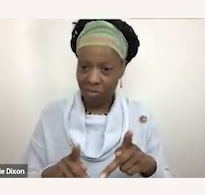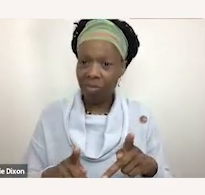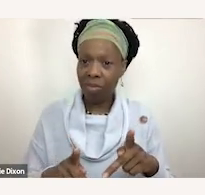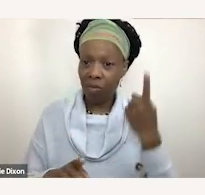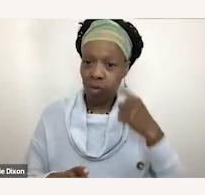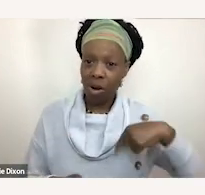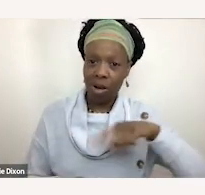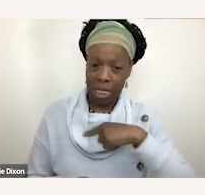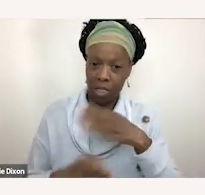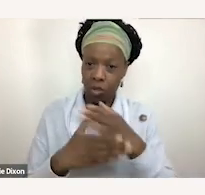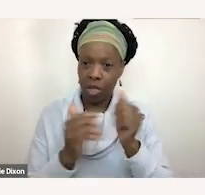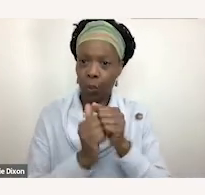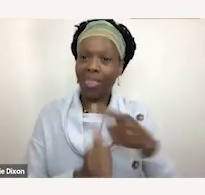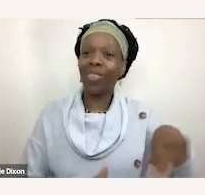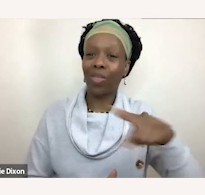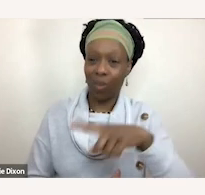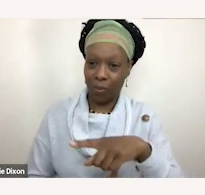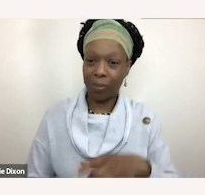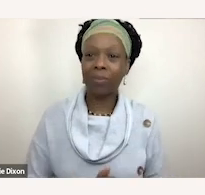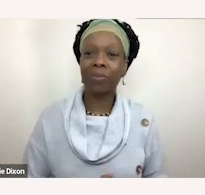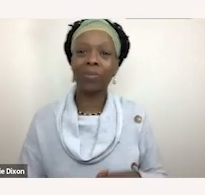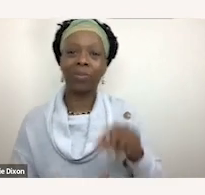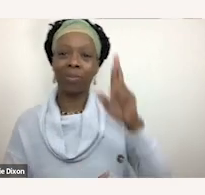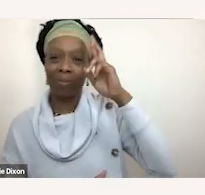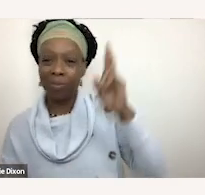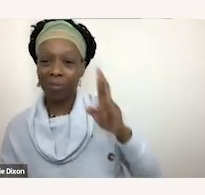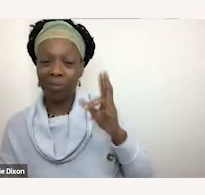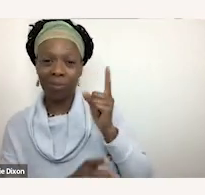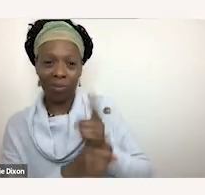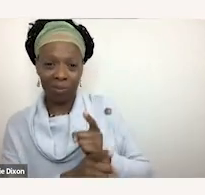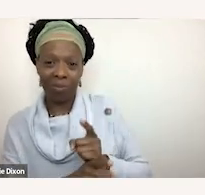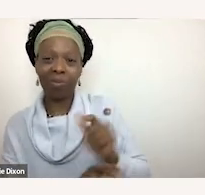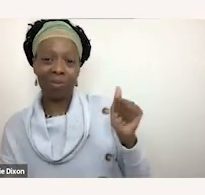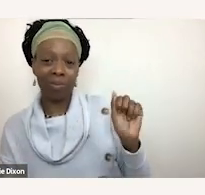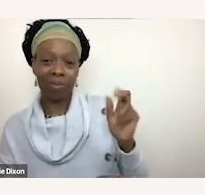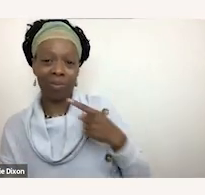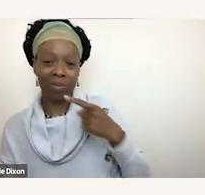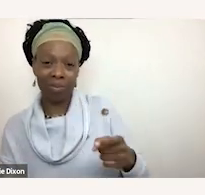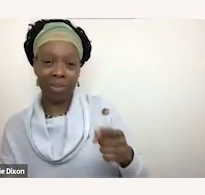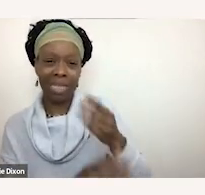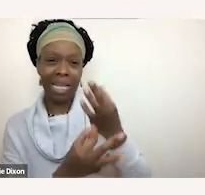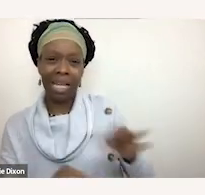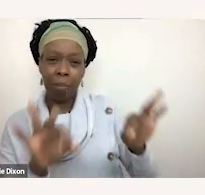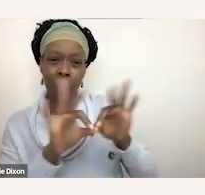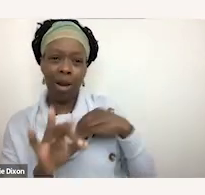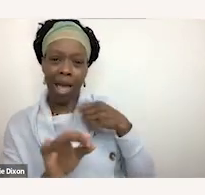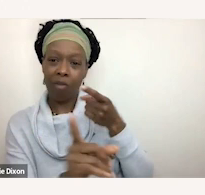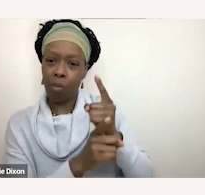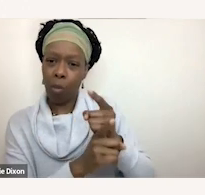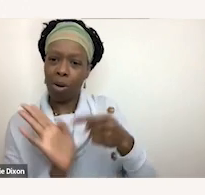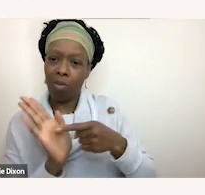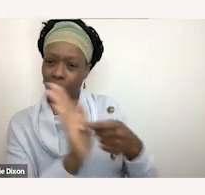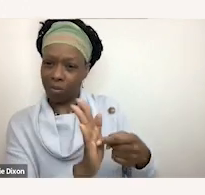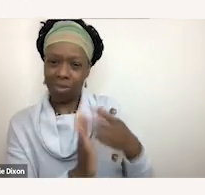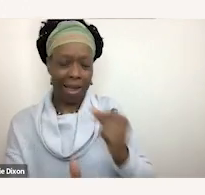us to share them with you. Yeah, so as Ashley said, know, accurate representation is so important. And it's something that we really